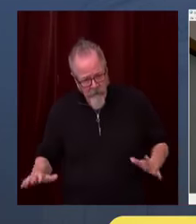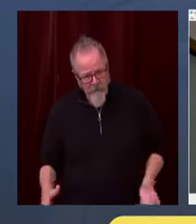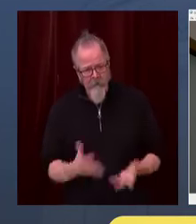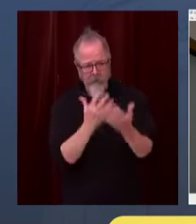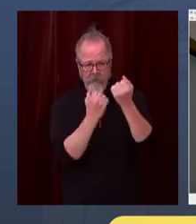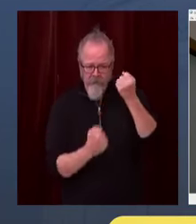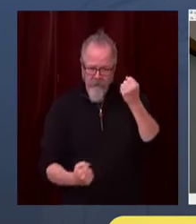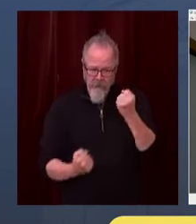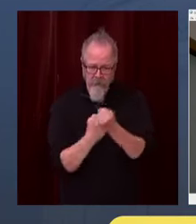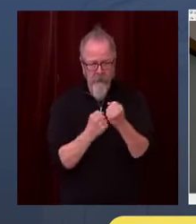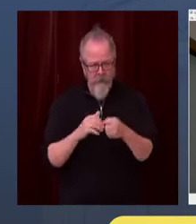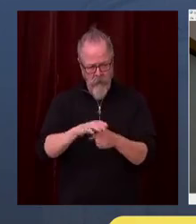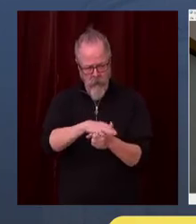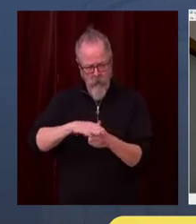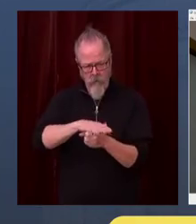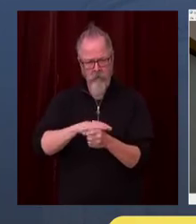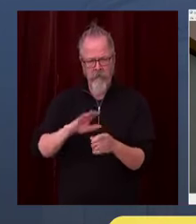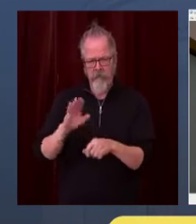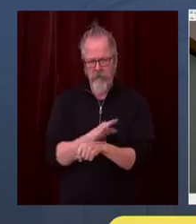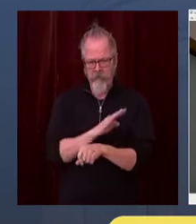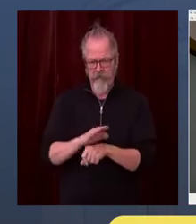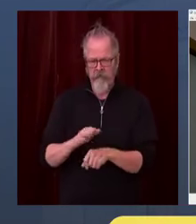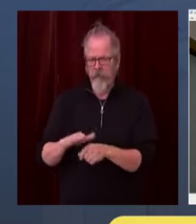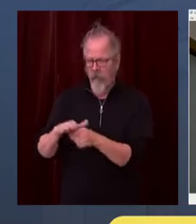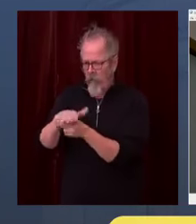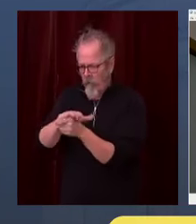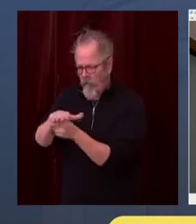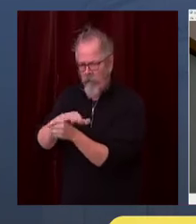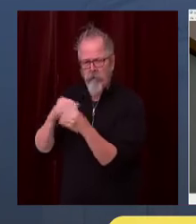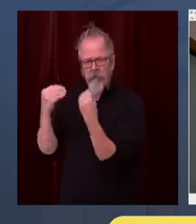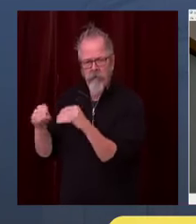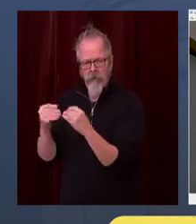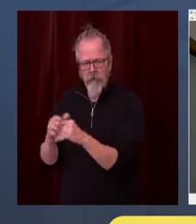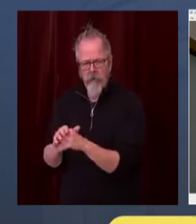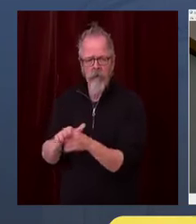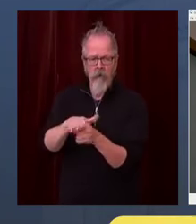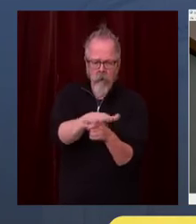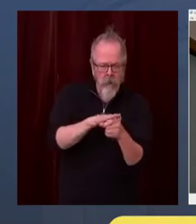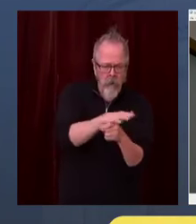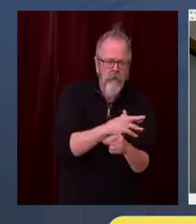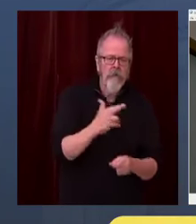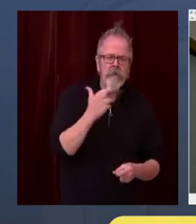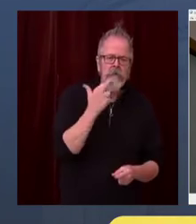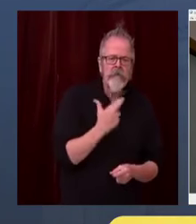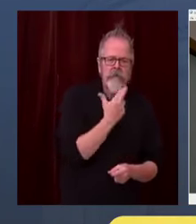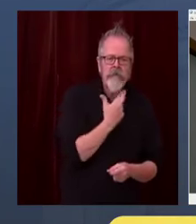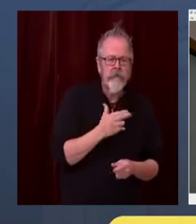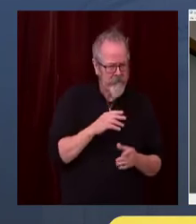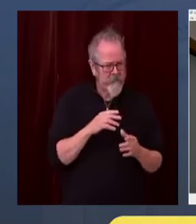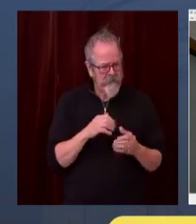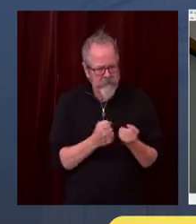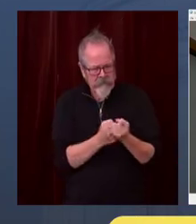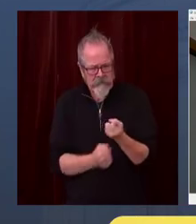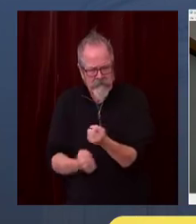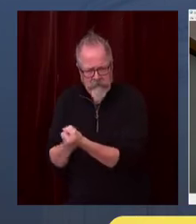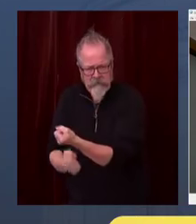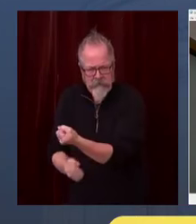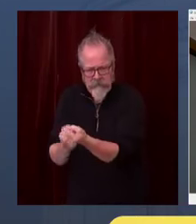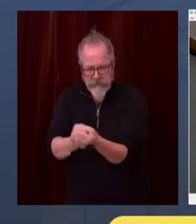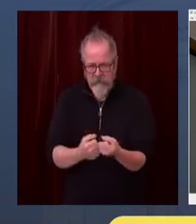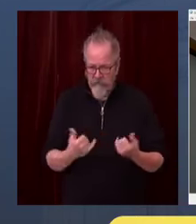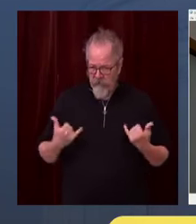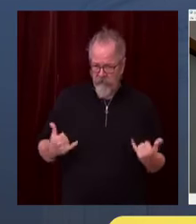retail shops. This is the holidays, the time when they really rely on so much of that for their well-being and for their workers.